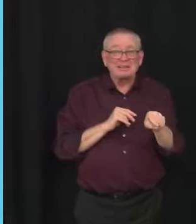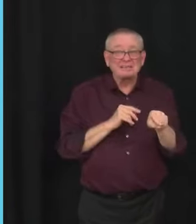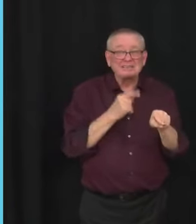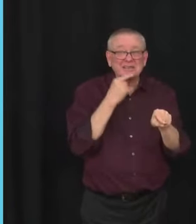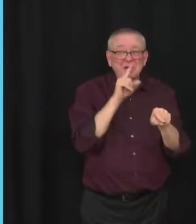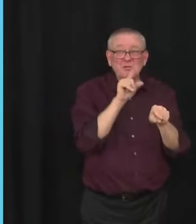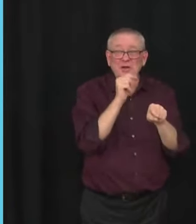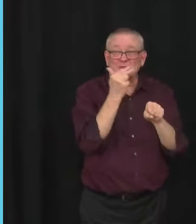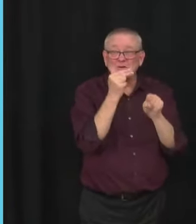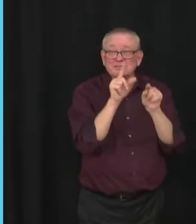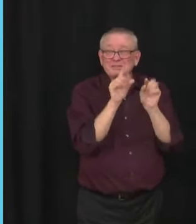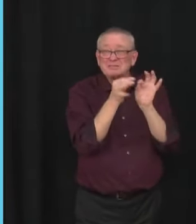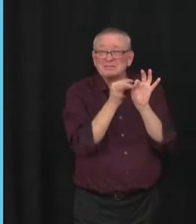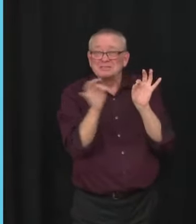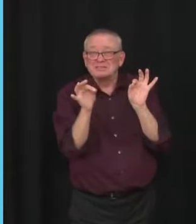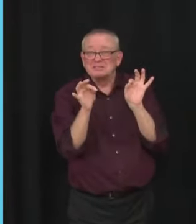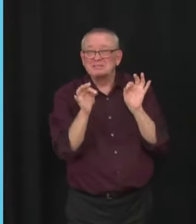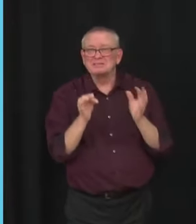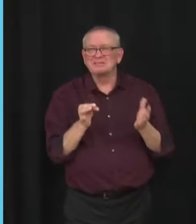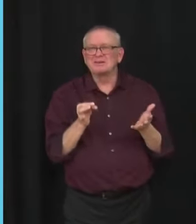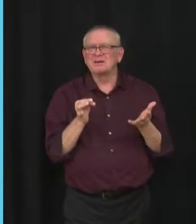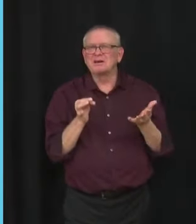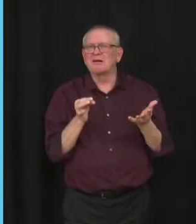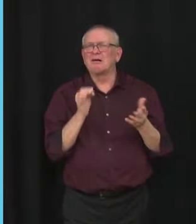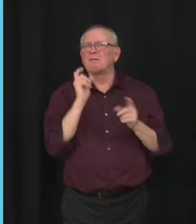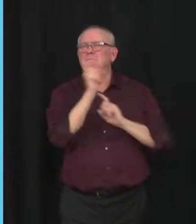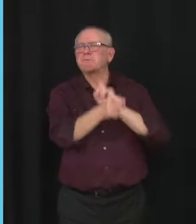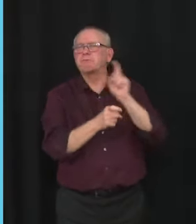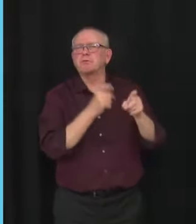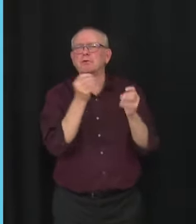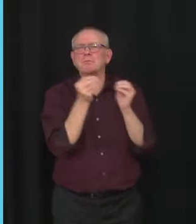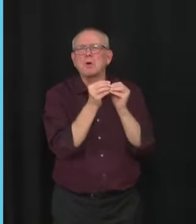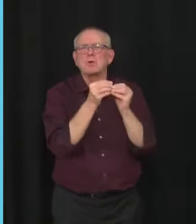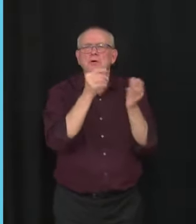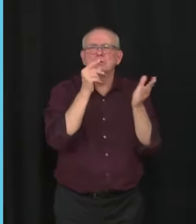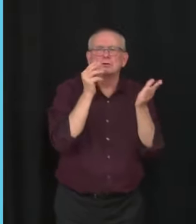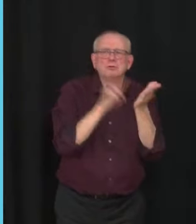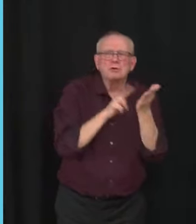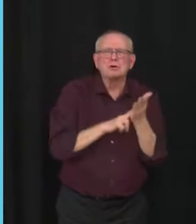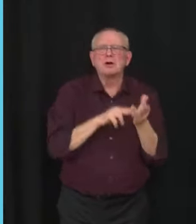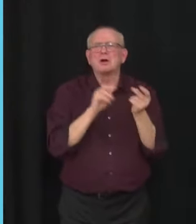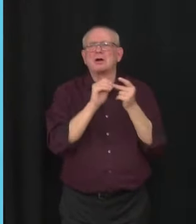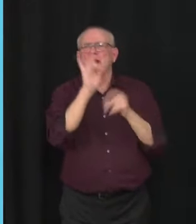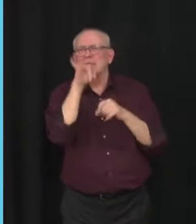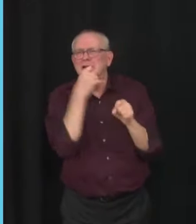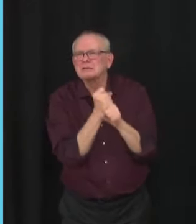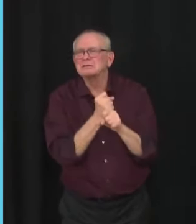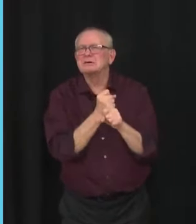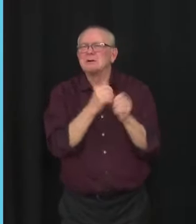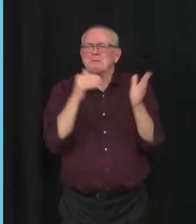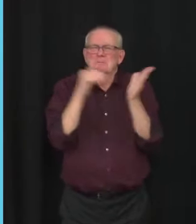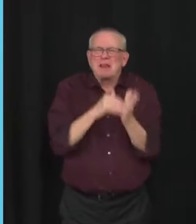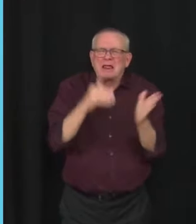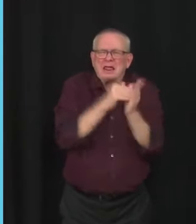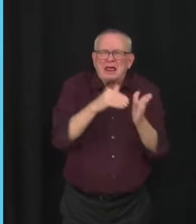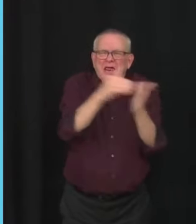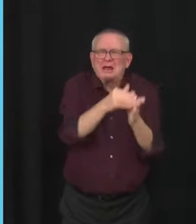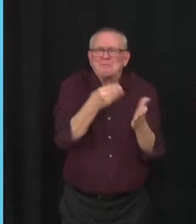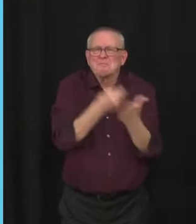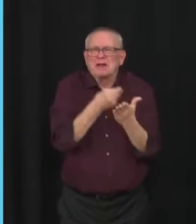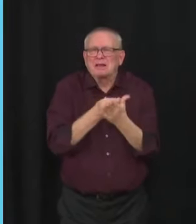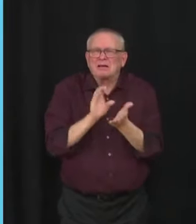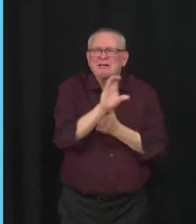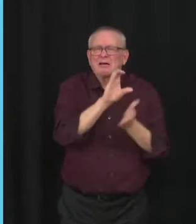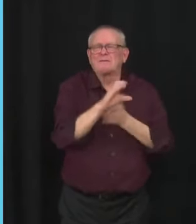He gets eight more years of multi-million dollar contracts to pay for his multi-million dollar lifestyle. I'm sick and tired of it.